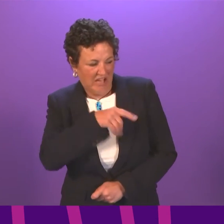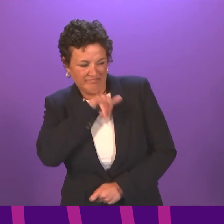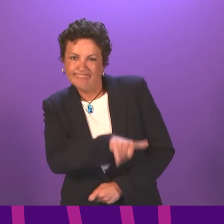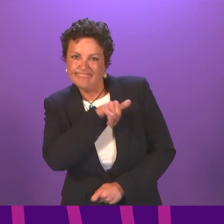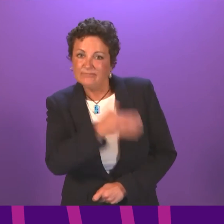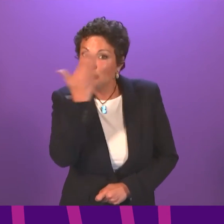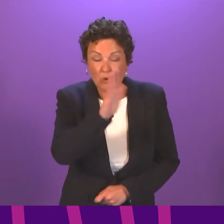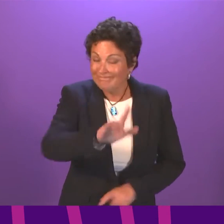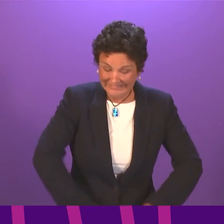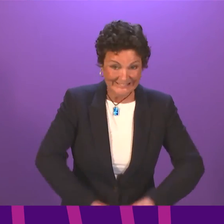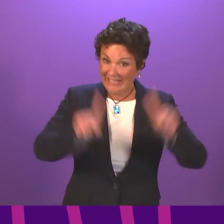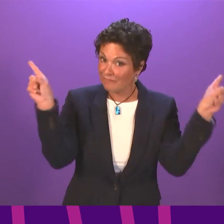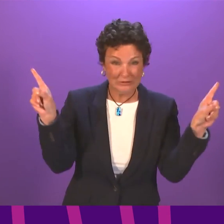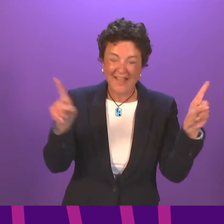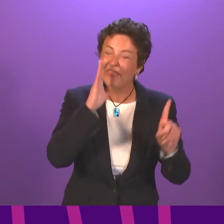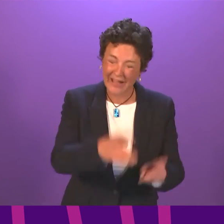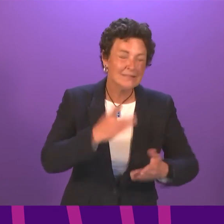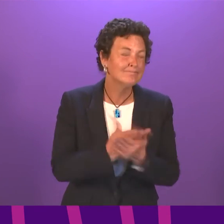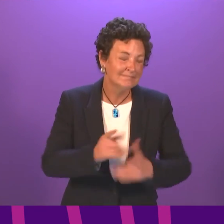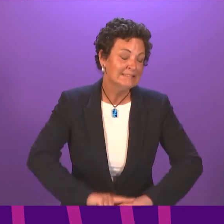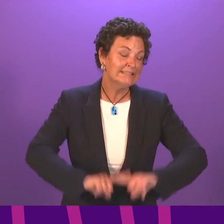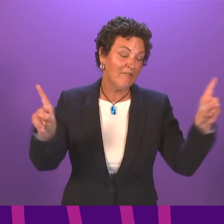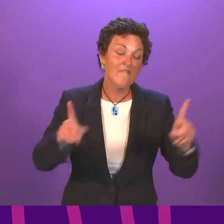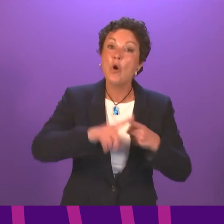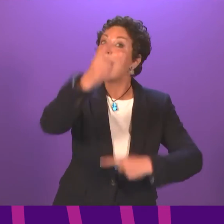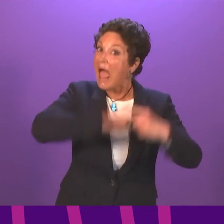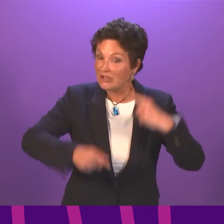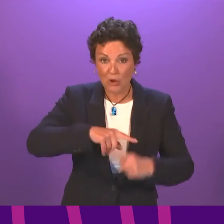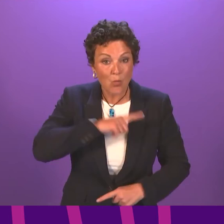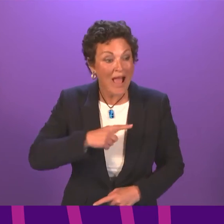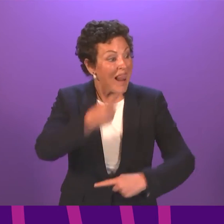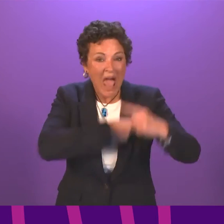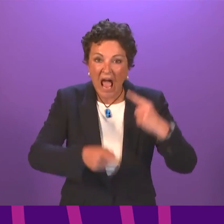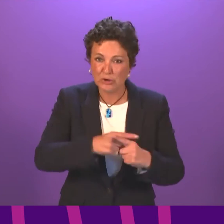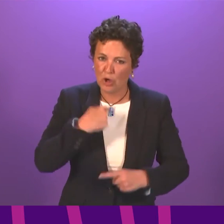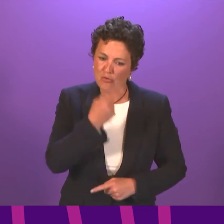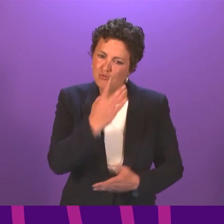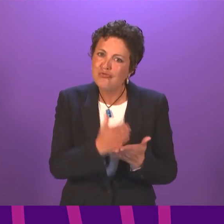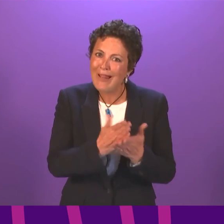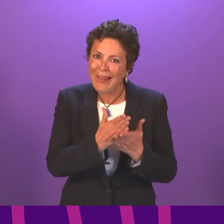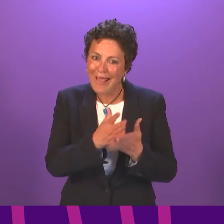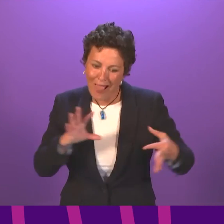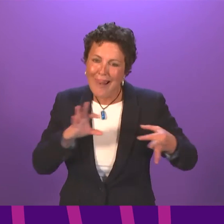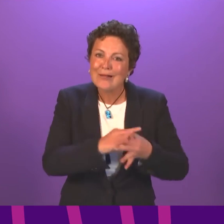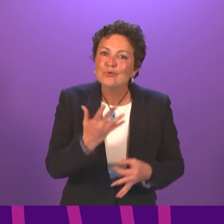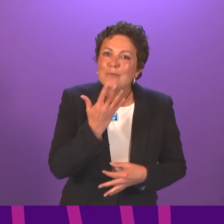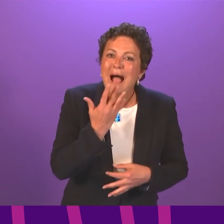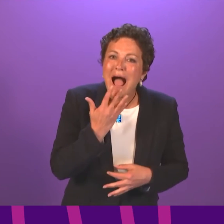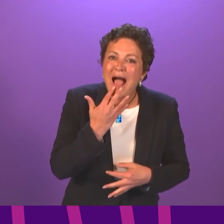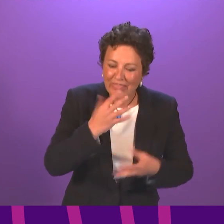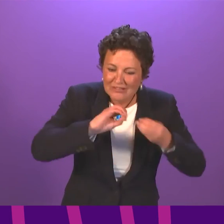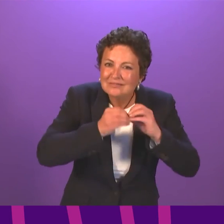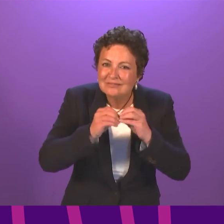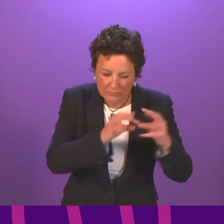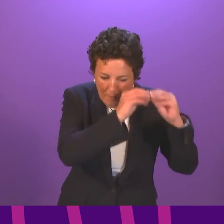That is a world away from the situation last year where algorithms and the past performance of schools pupils automatically changed